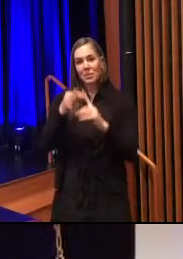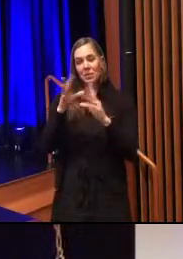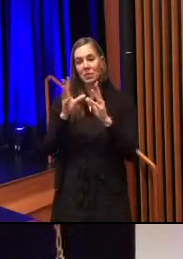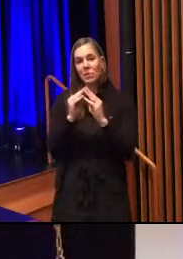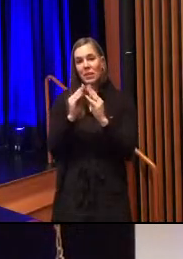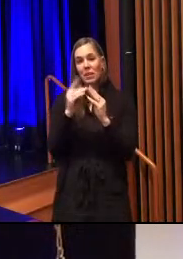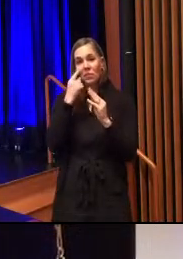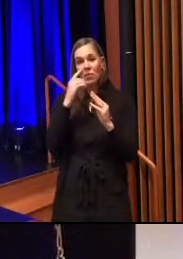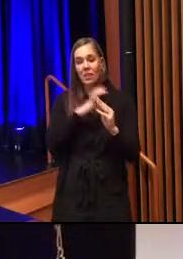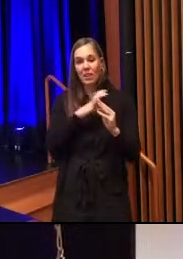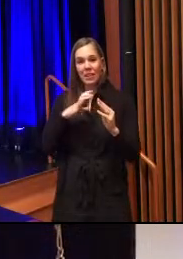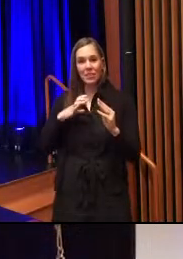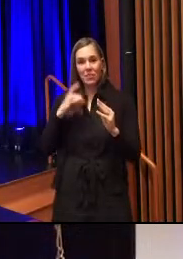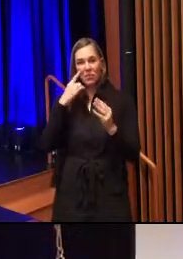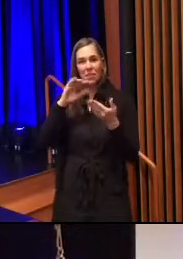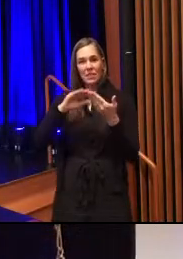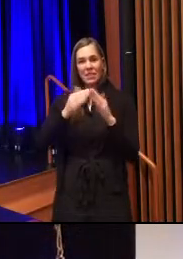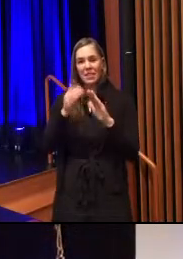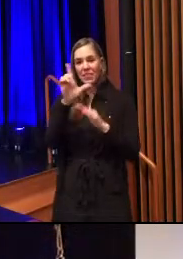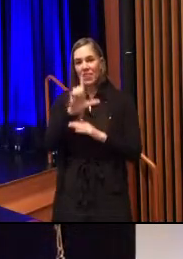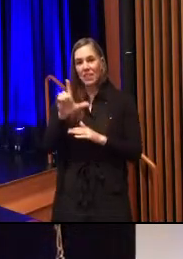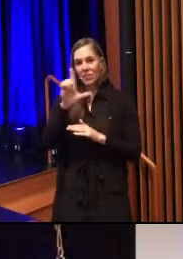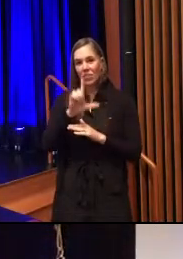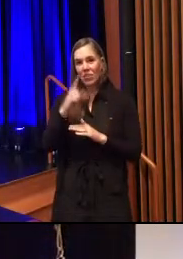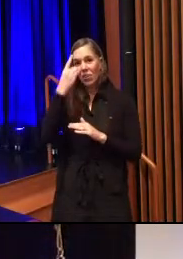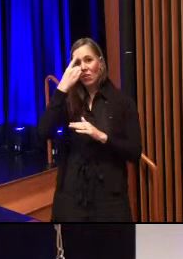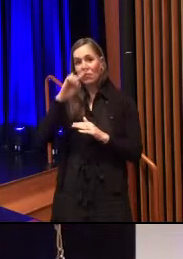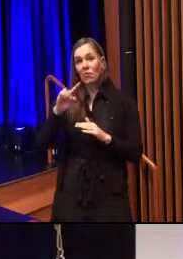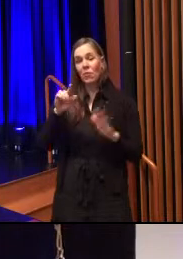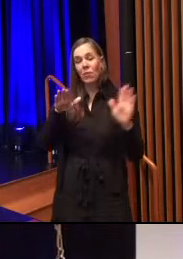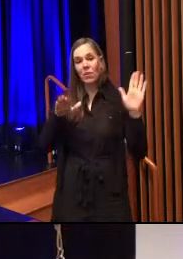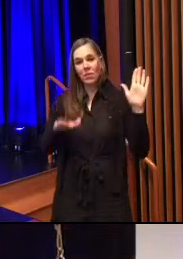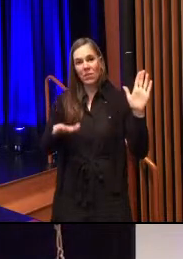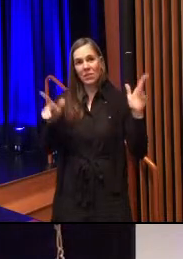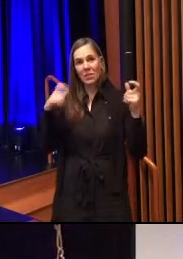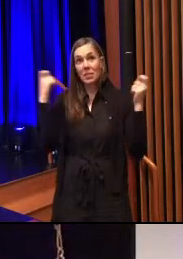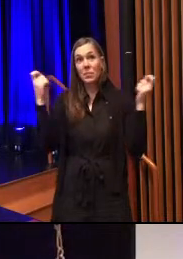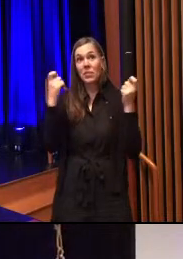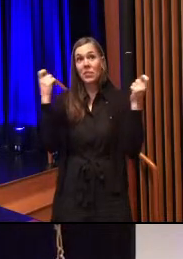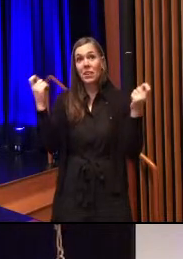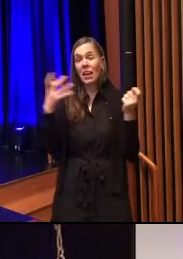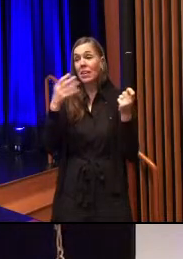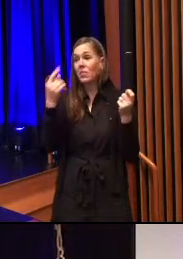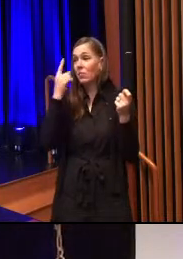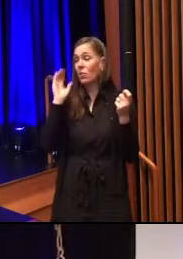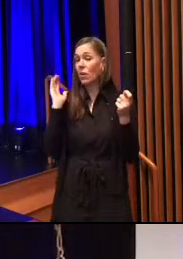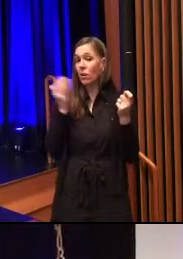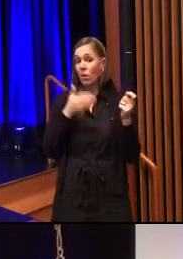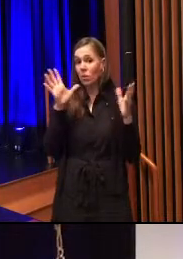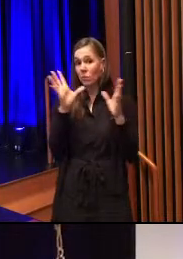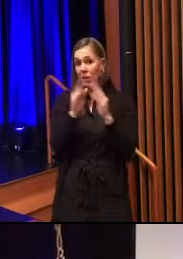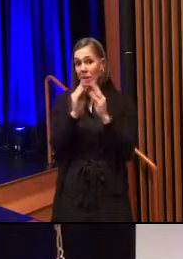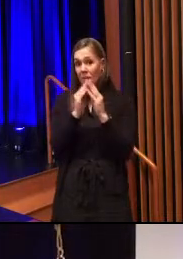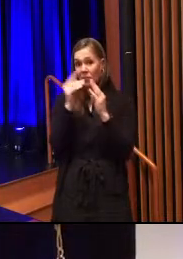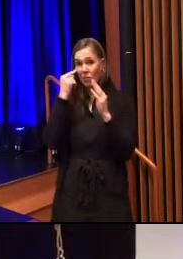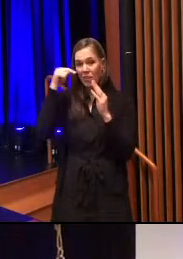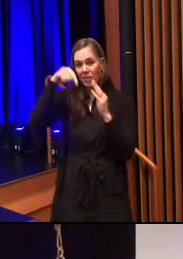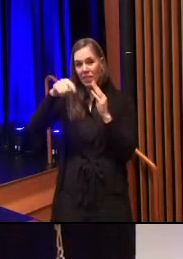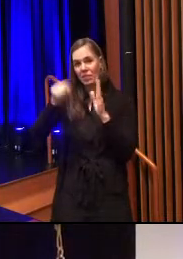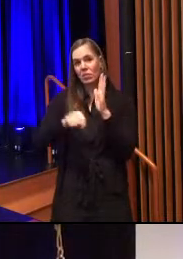of the Council of the City of Lancaster for inaugural ceremonies and for our organizational meeting of the term.